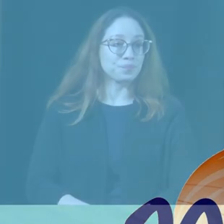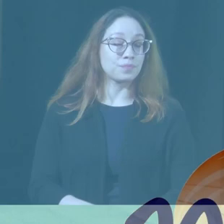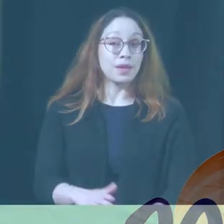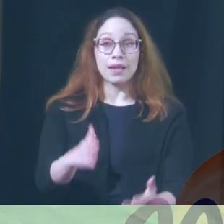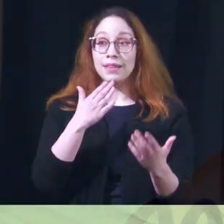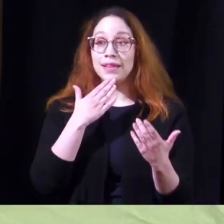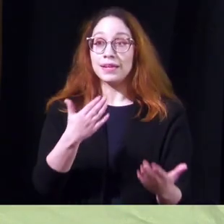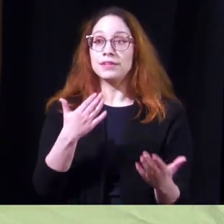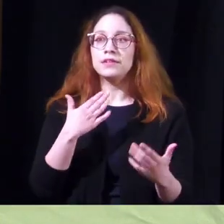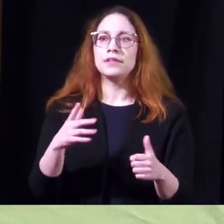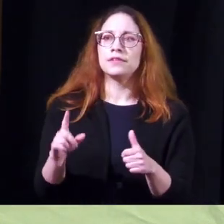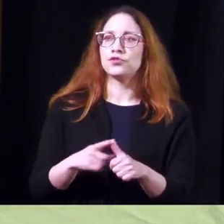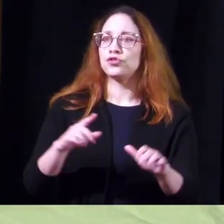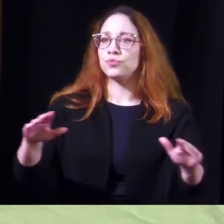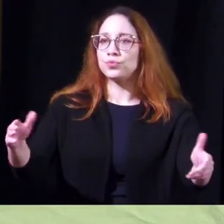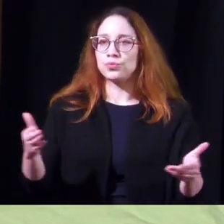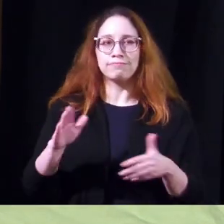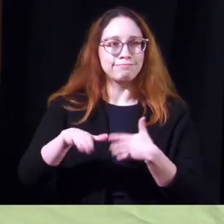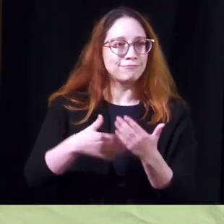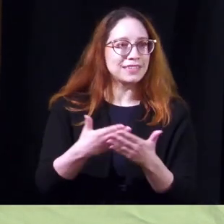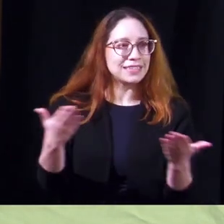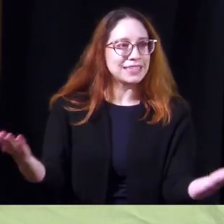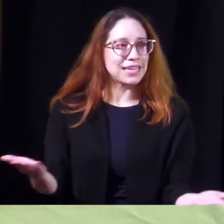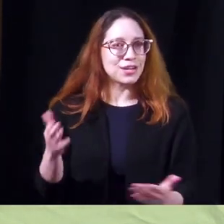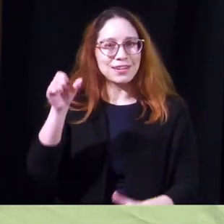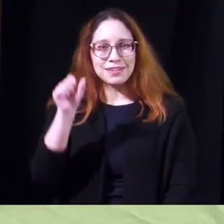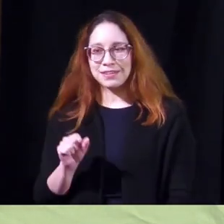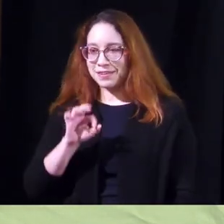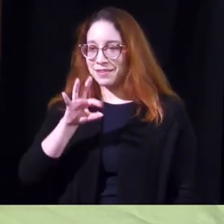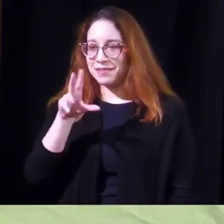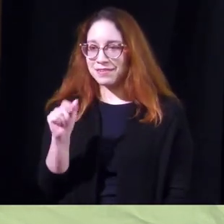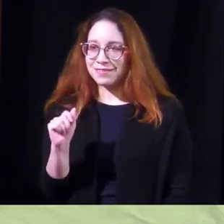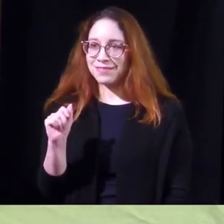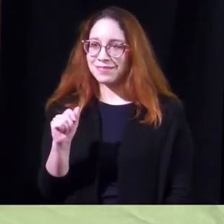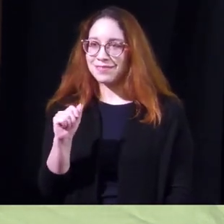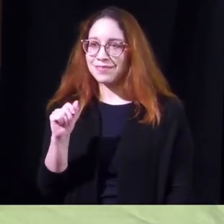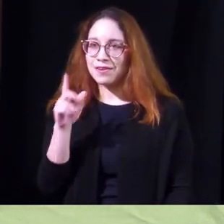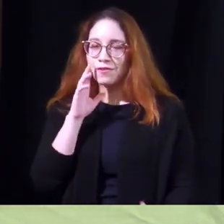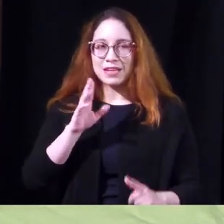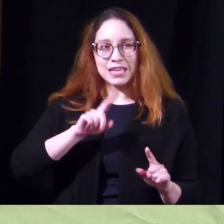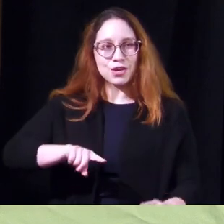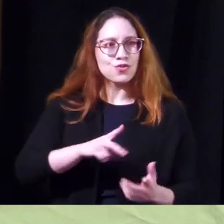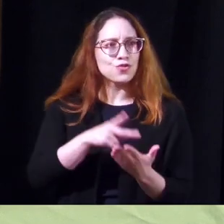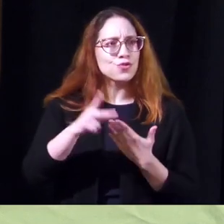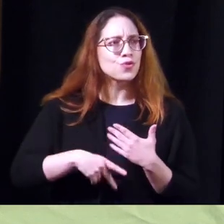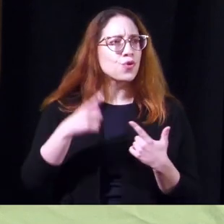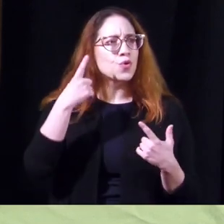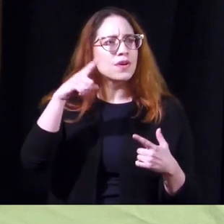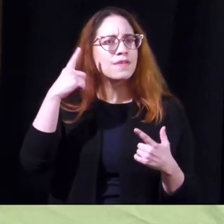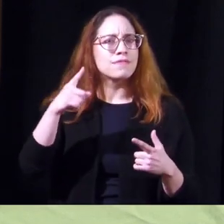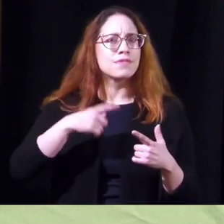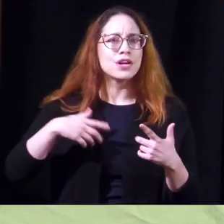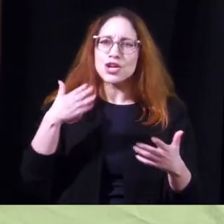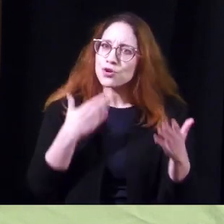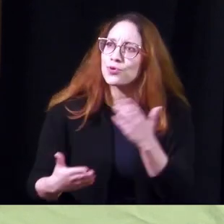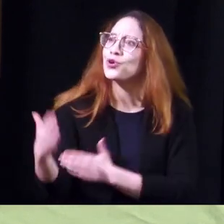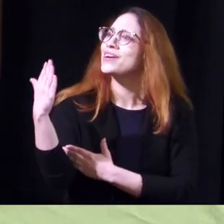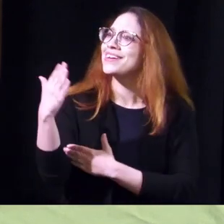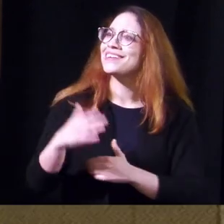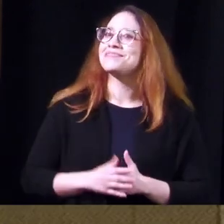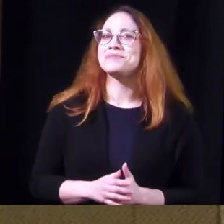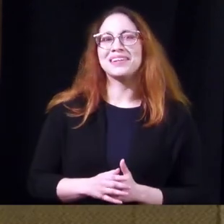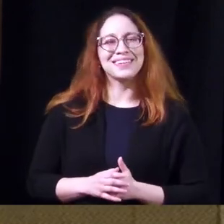Thank you. I want to first welcome everybody that's here in South Florida that at this program today what do we hear from you all good morning